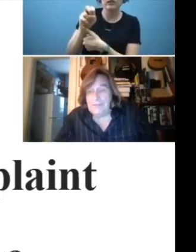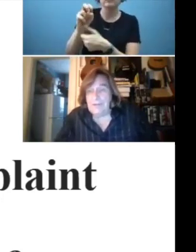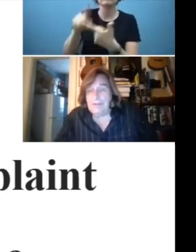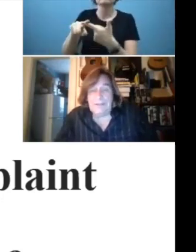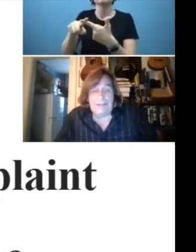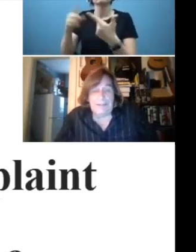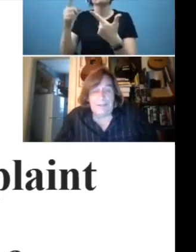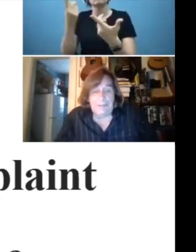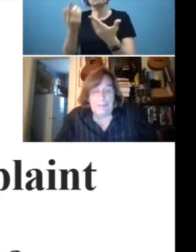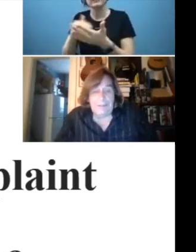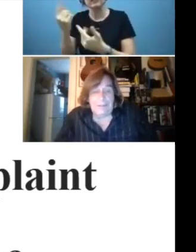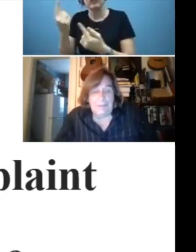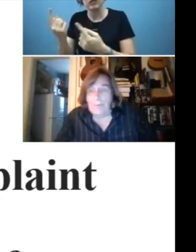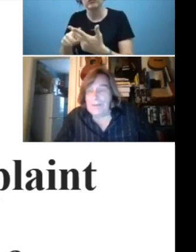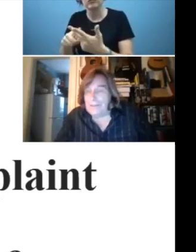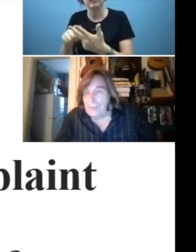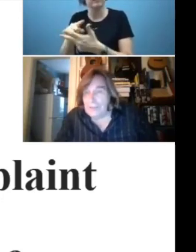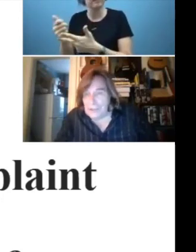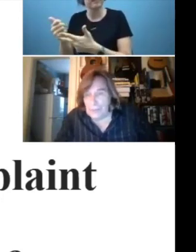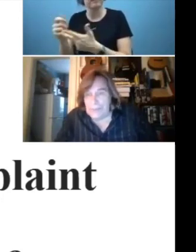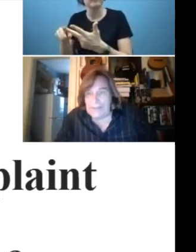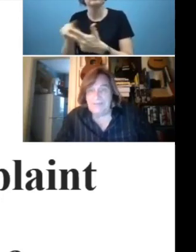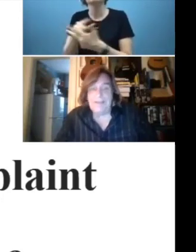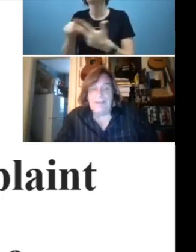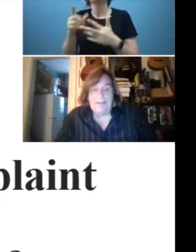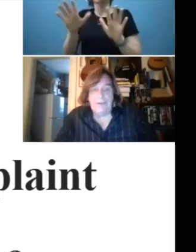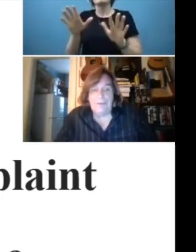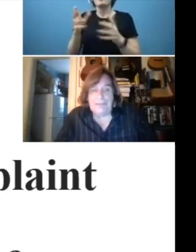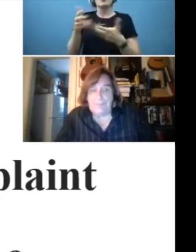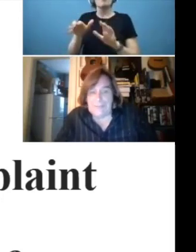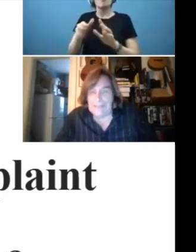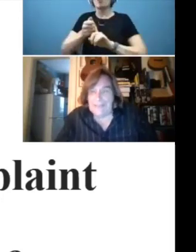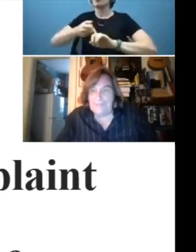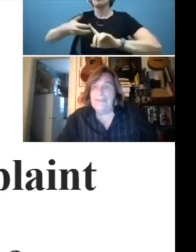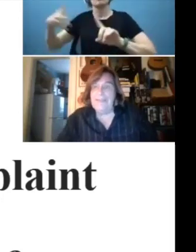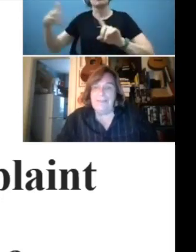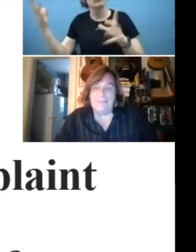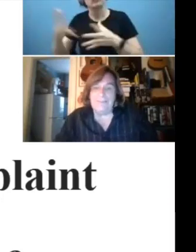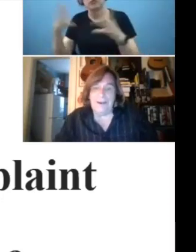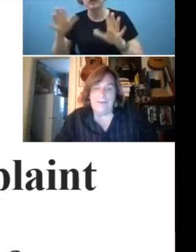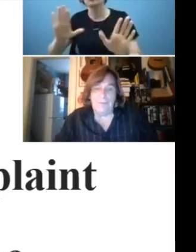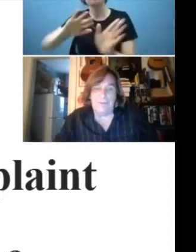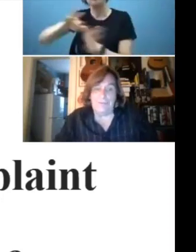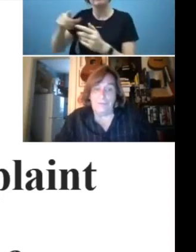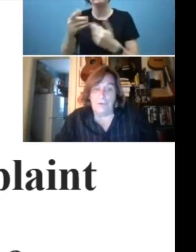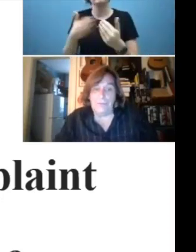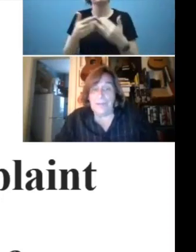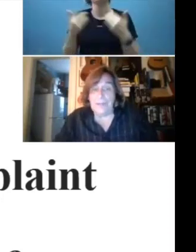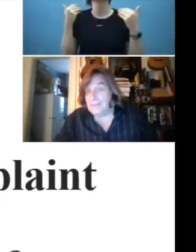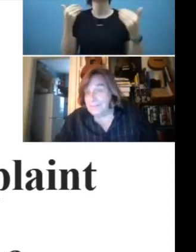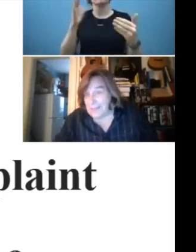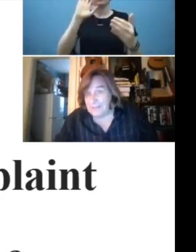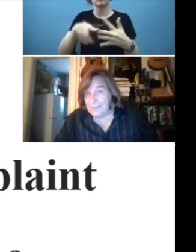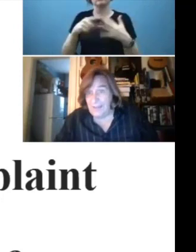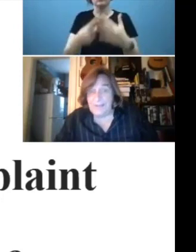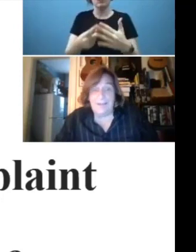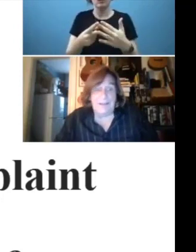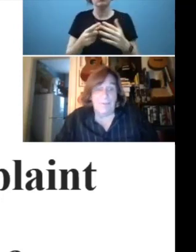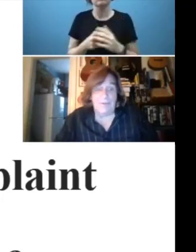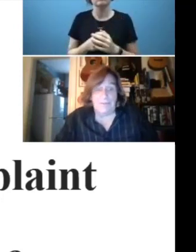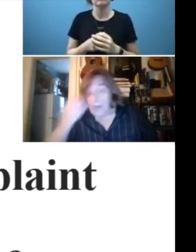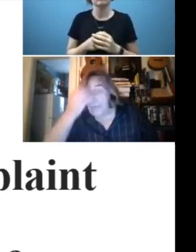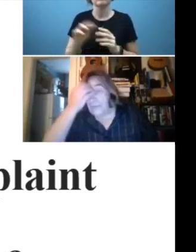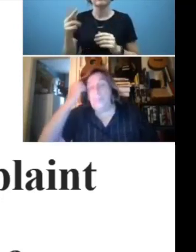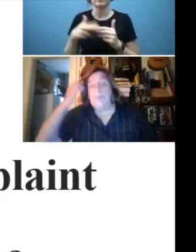stuff is a little, we don't want to get too much in the weeds, so let's begin and let's start with the first, the second slide,